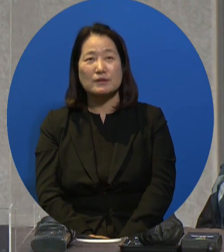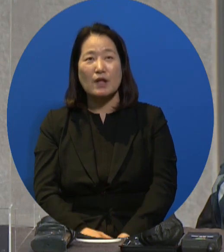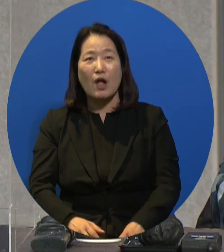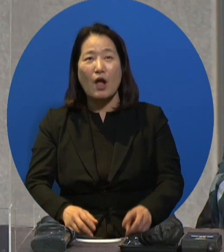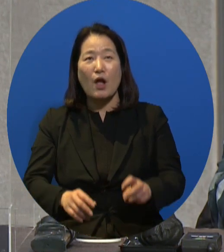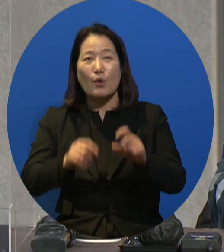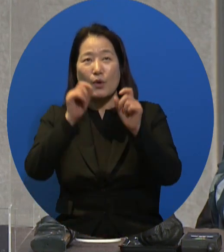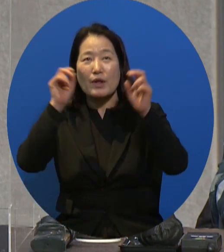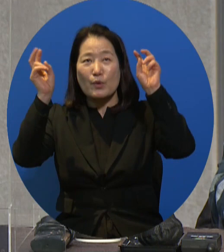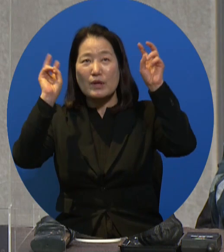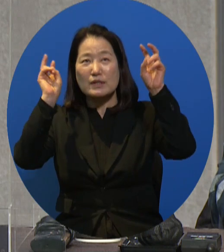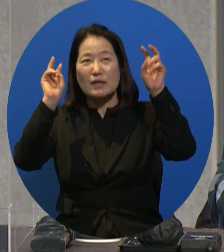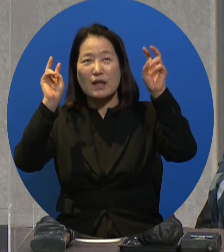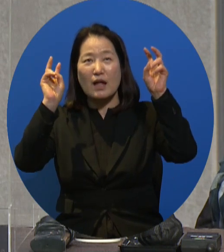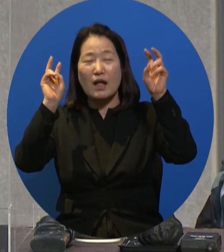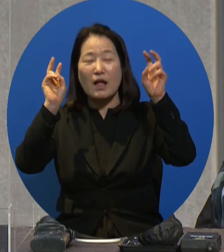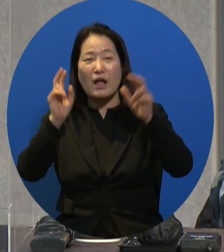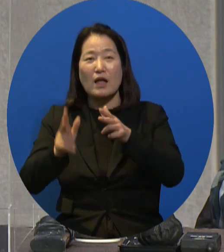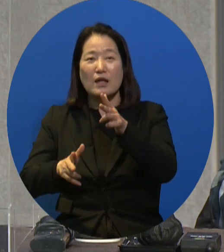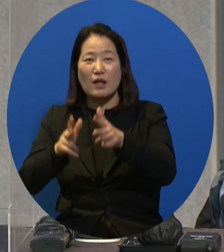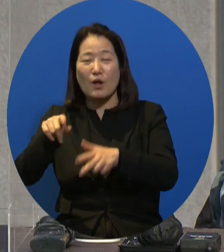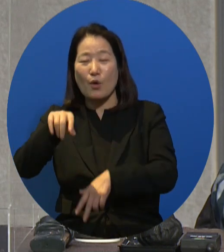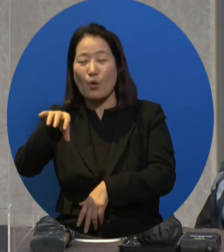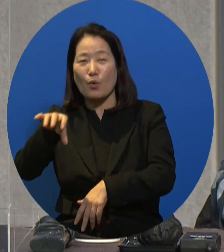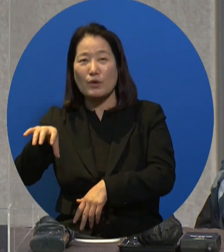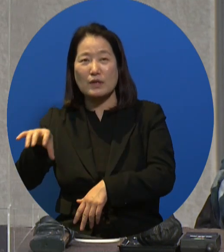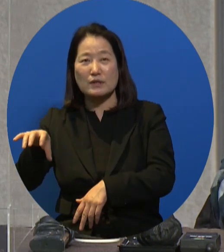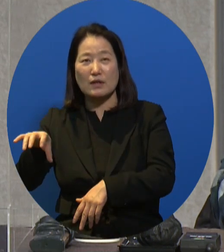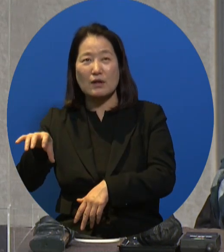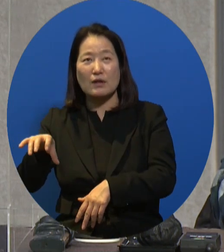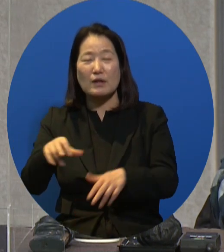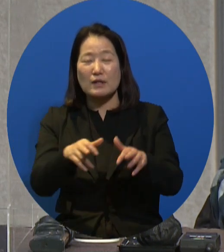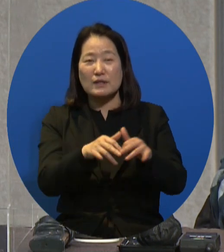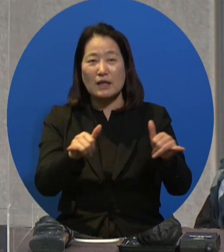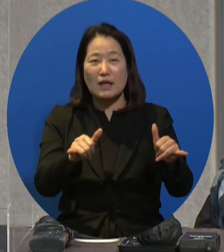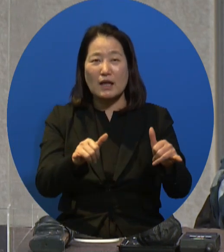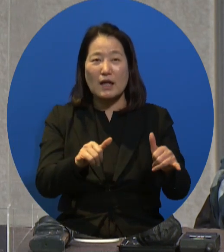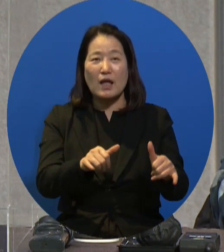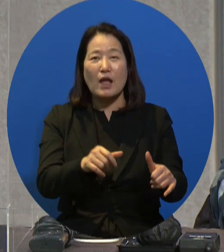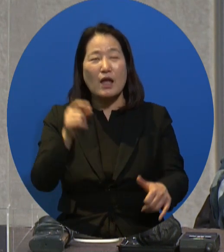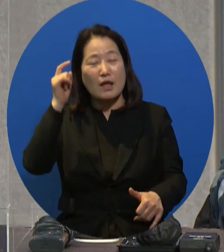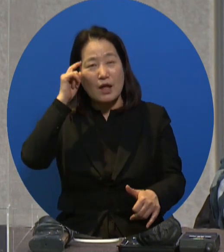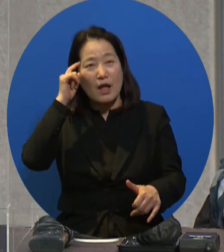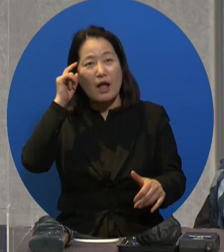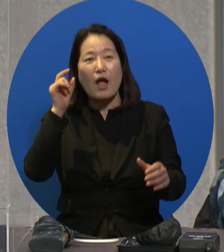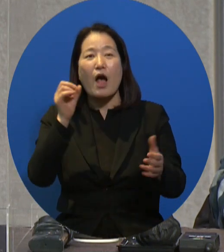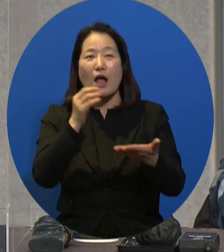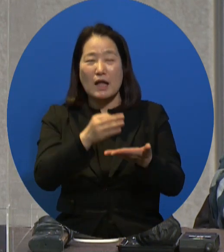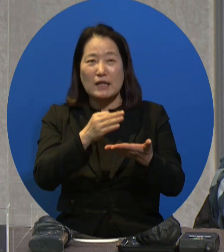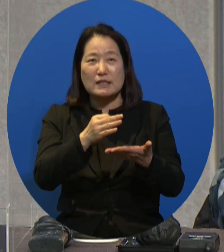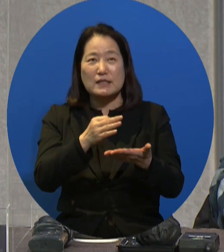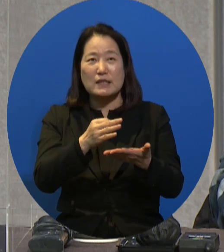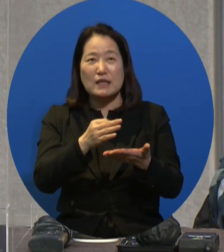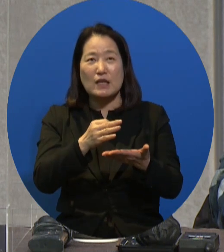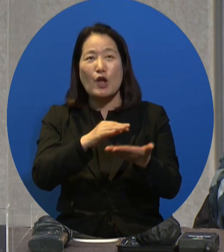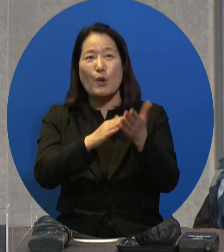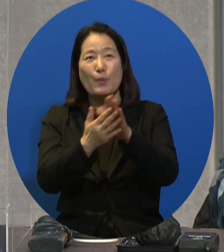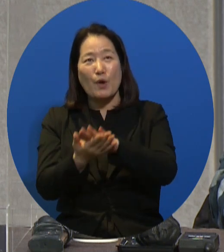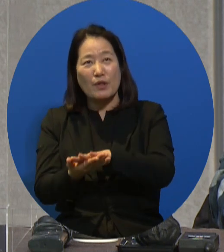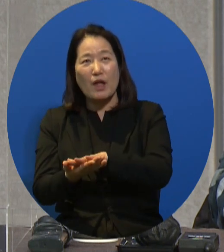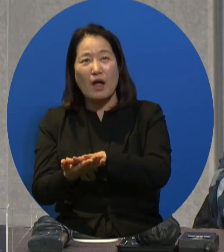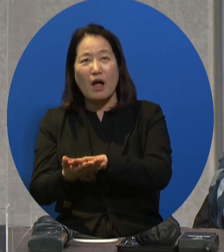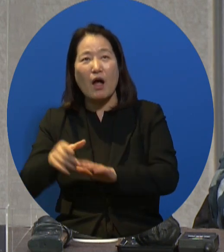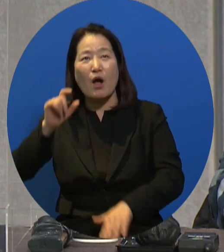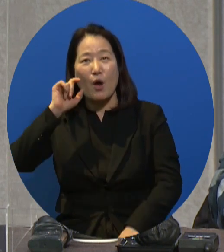I do not believe that the private sector led job creation would promote social cohesion